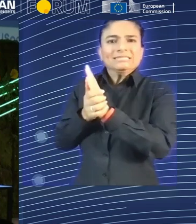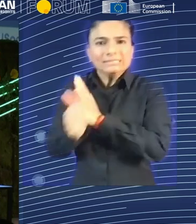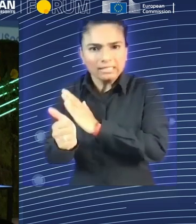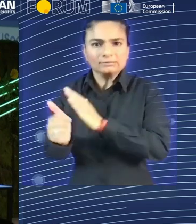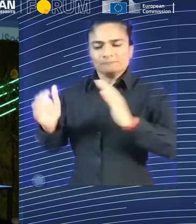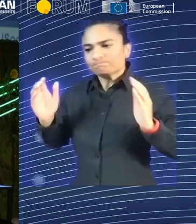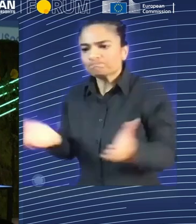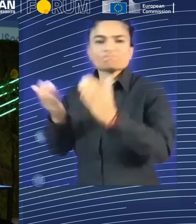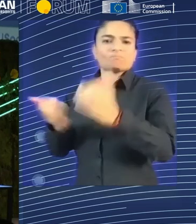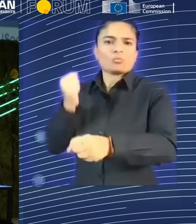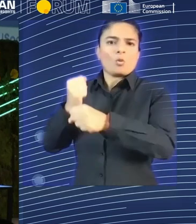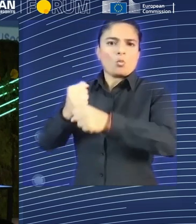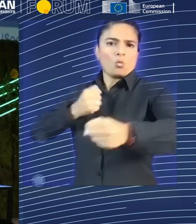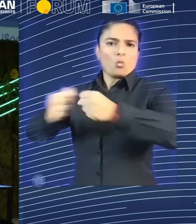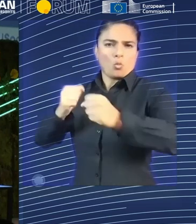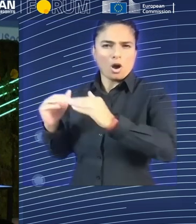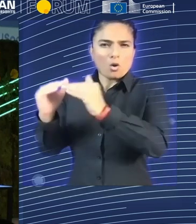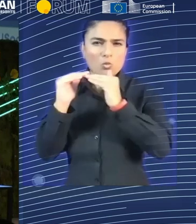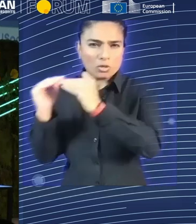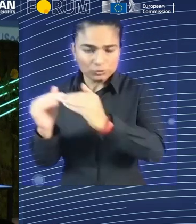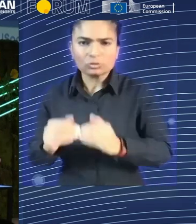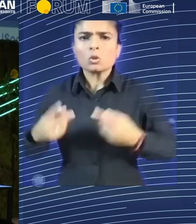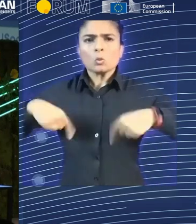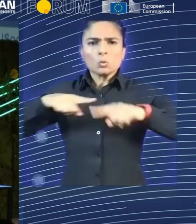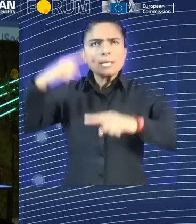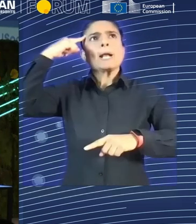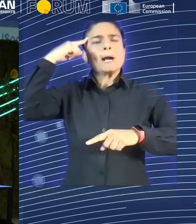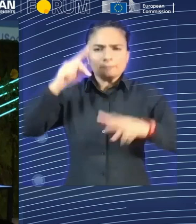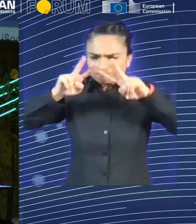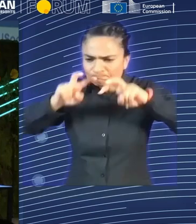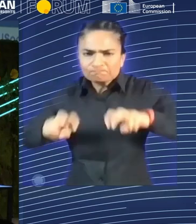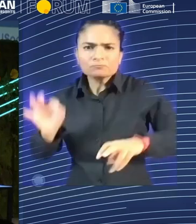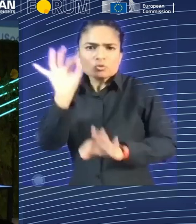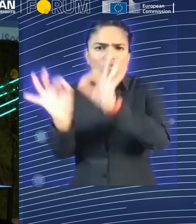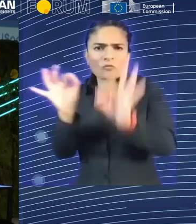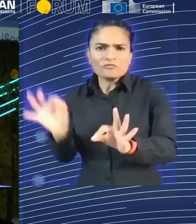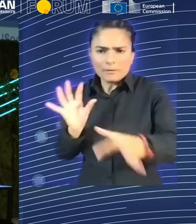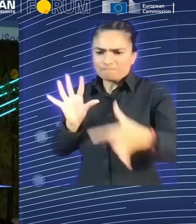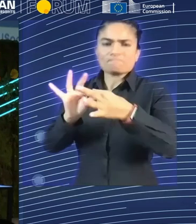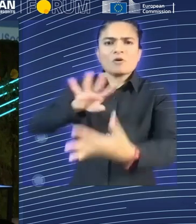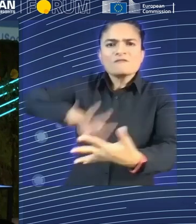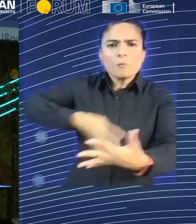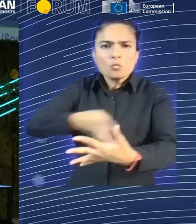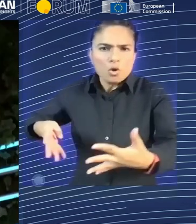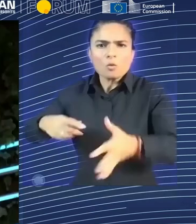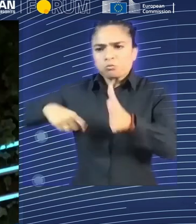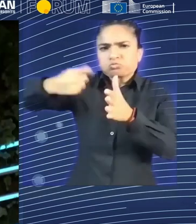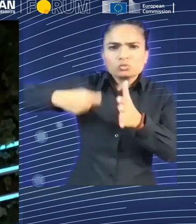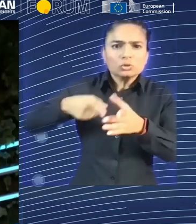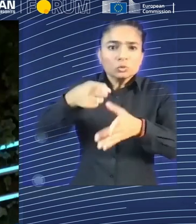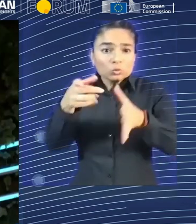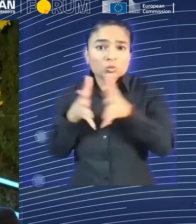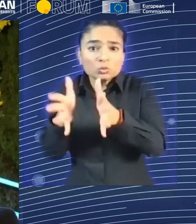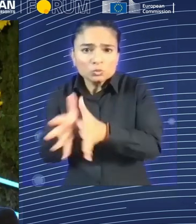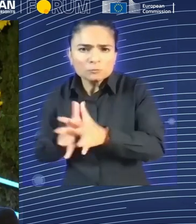saw is that we need to demystify AI among small businesses. Most of them don't really know what it means yet. Do you feel like